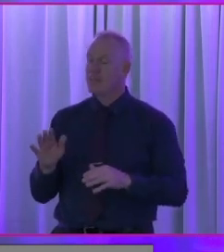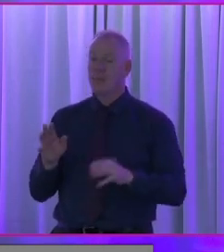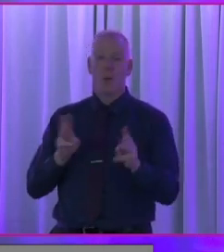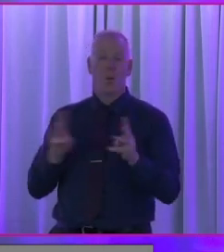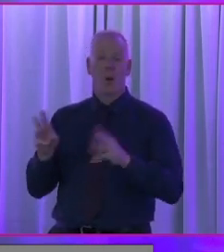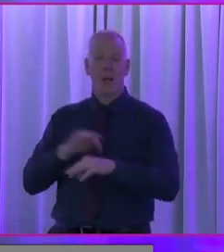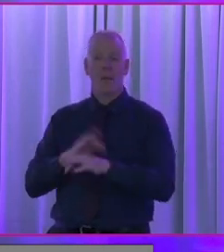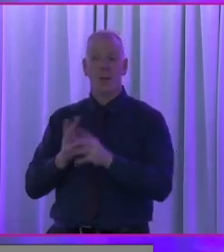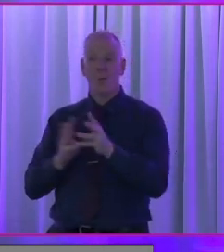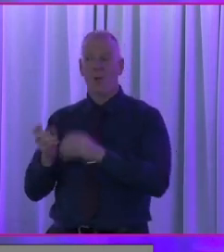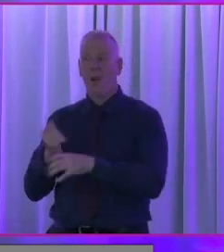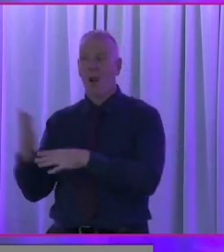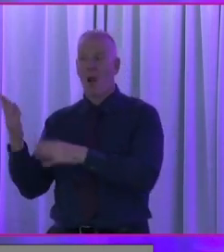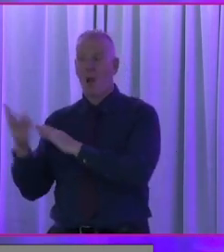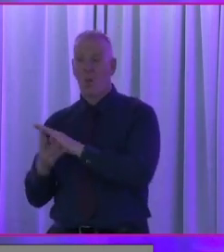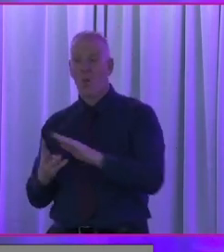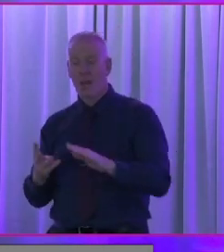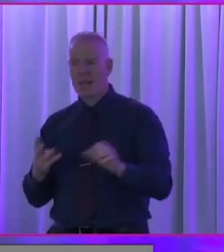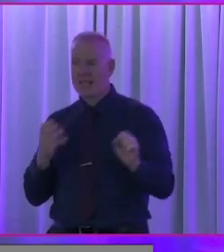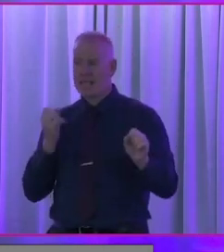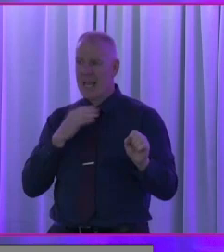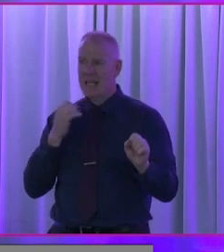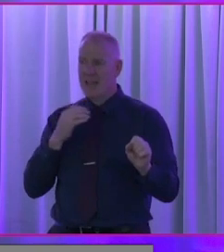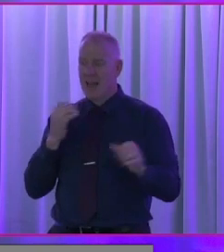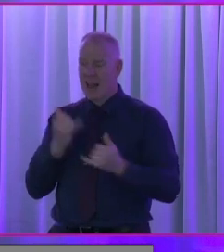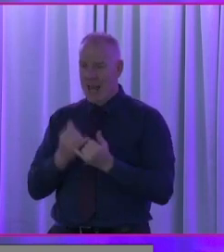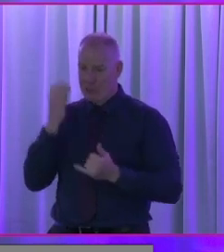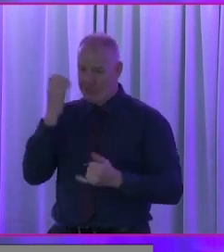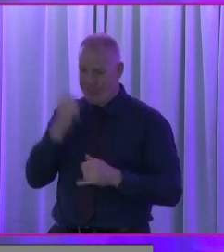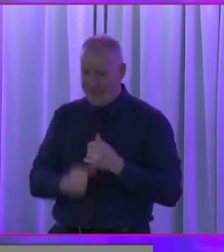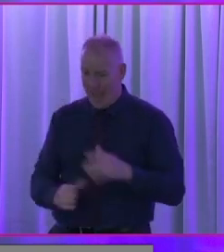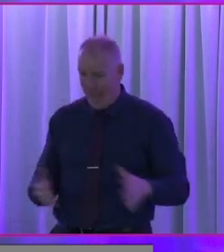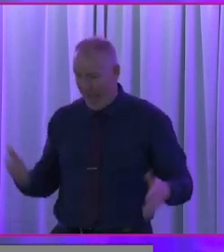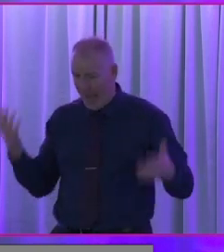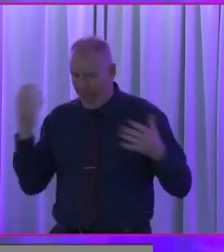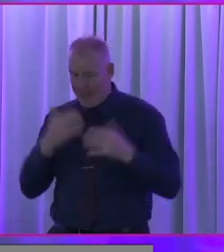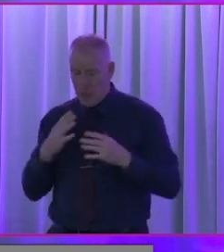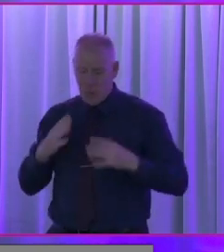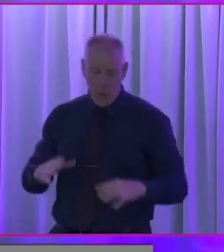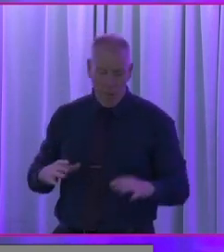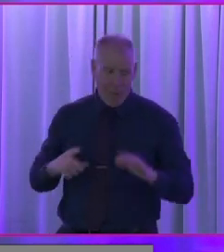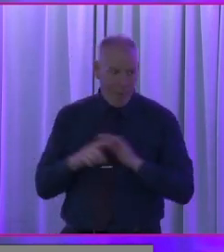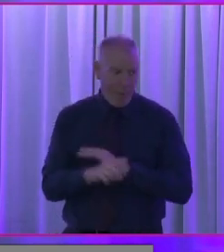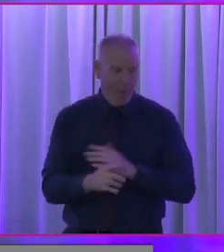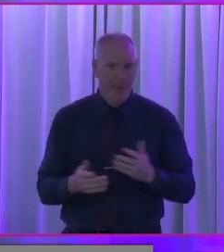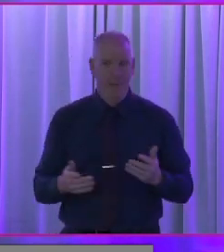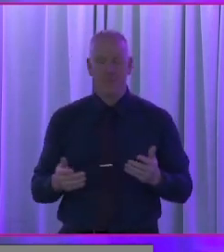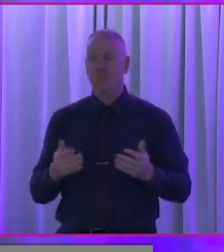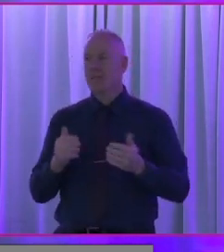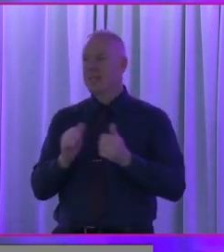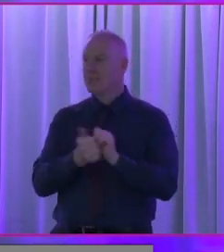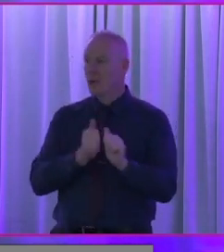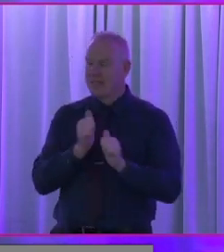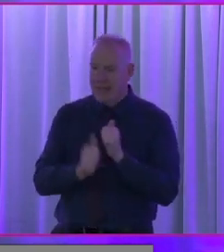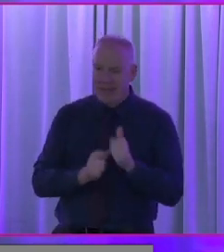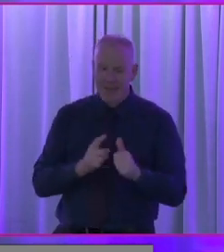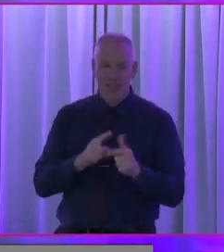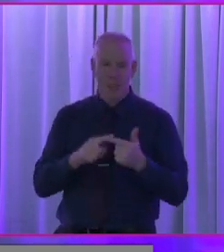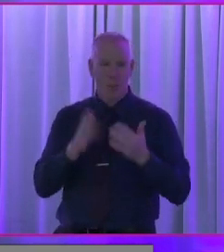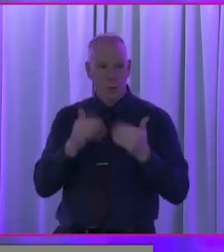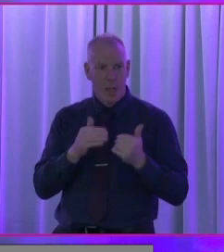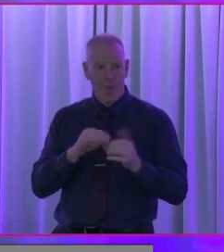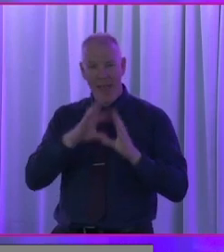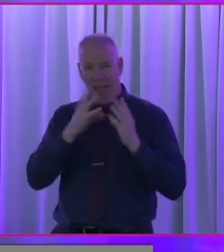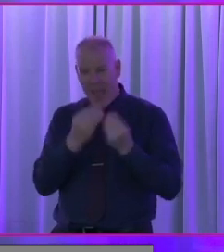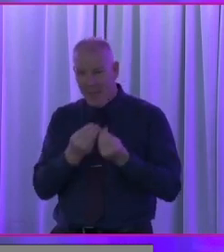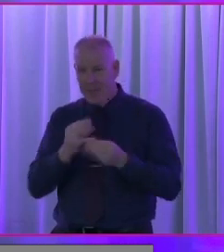parents who work all week, etc. Saturdays are like Christmas Day or Christmas Eve for some of them, because there's sporting activities, you do your shopping,